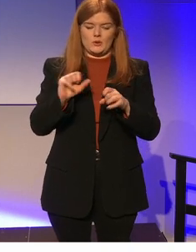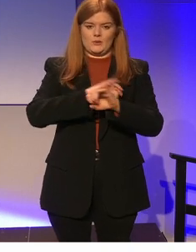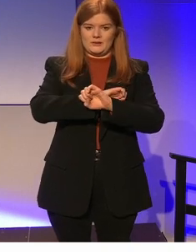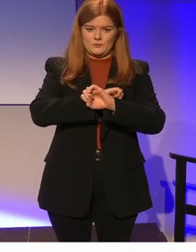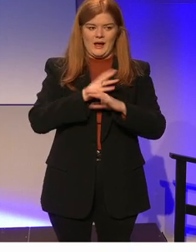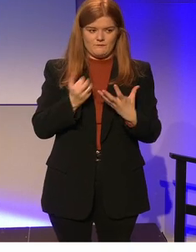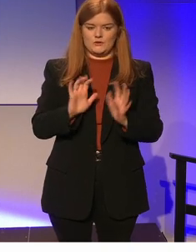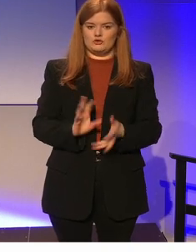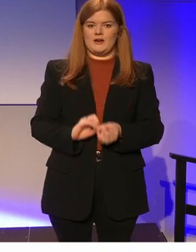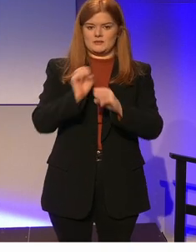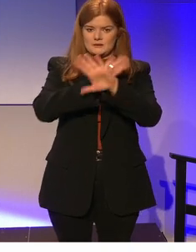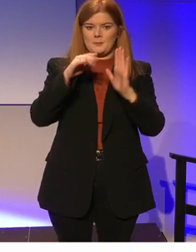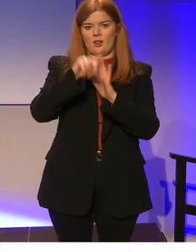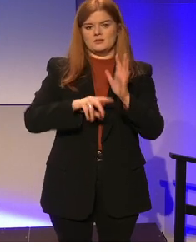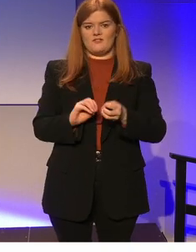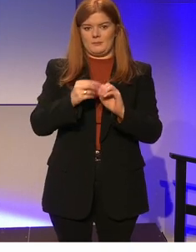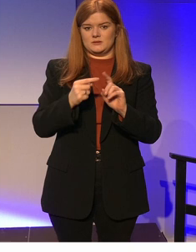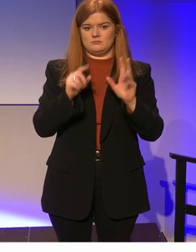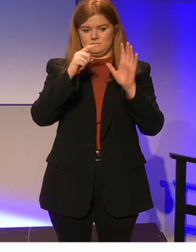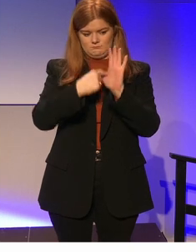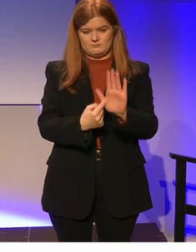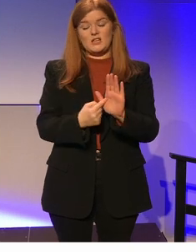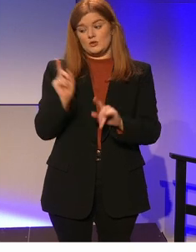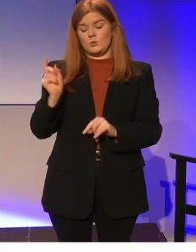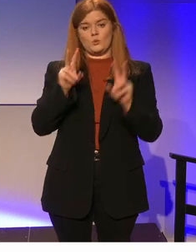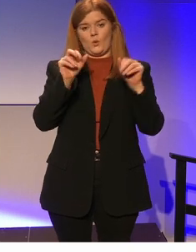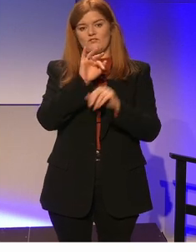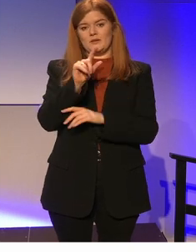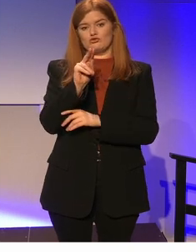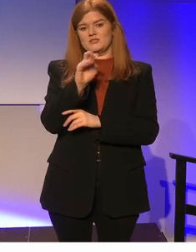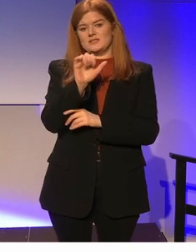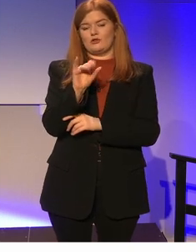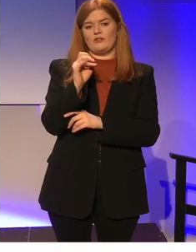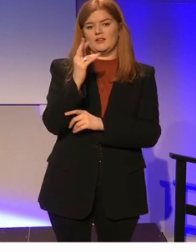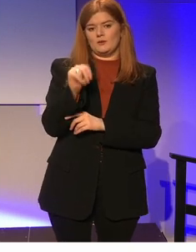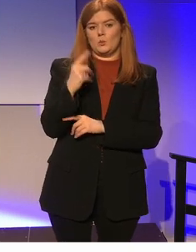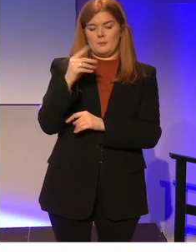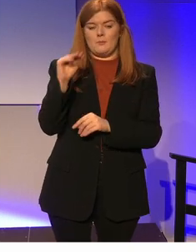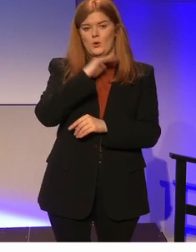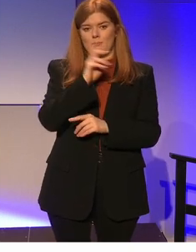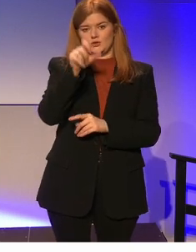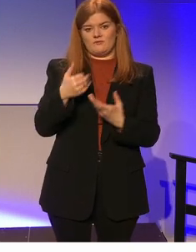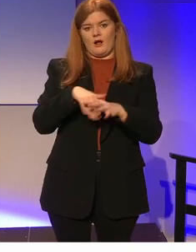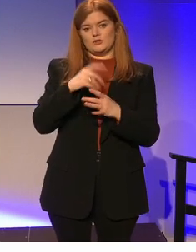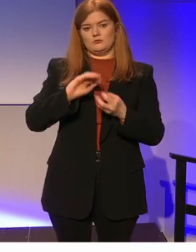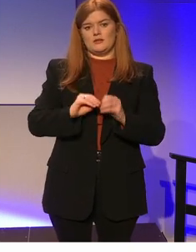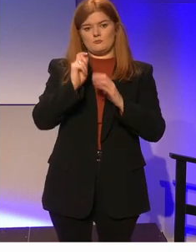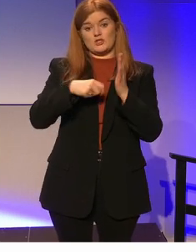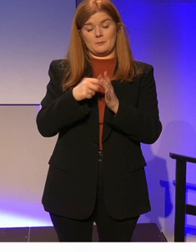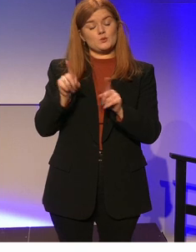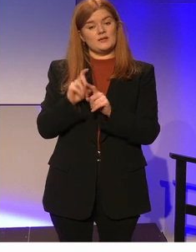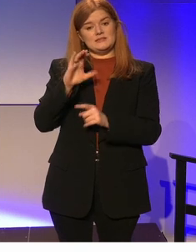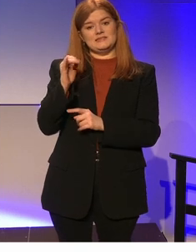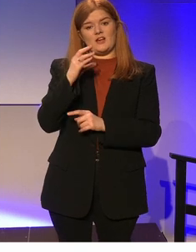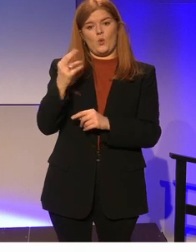policy development. And this is a quotation from Teresa Griffin, who was one of the key informants in the project, but also CEO